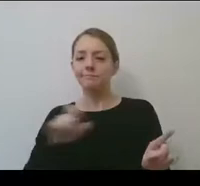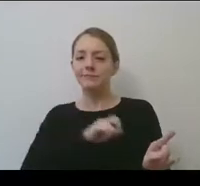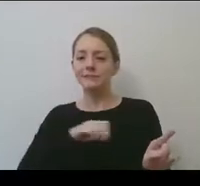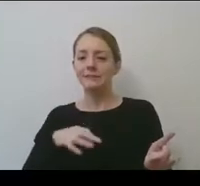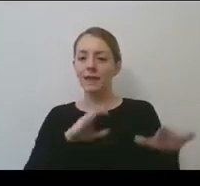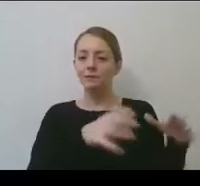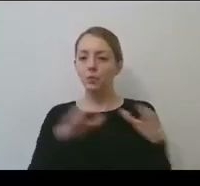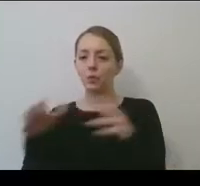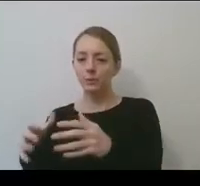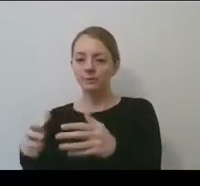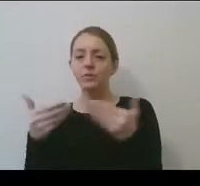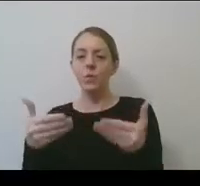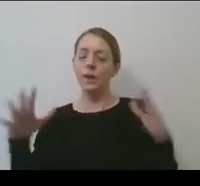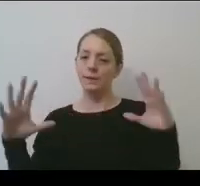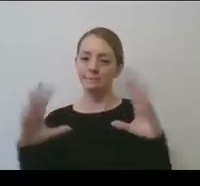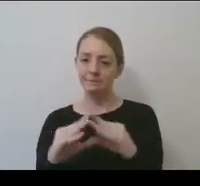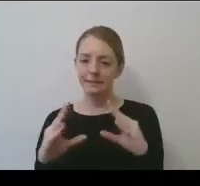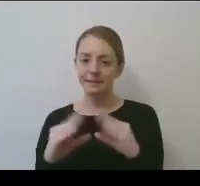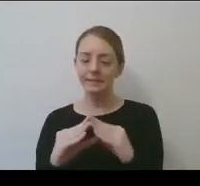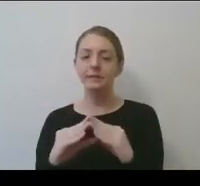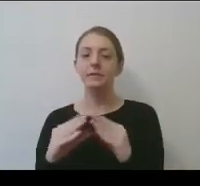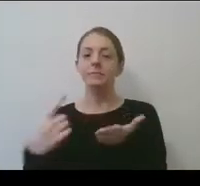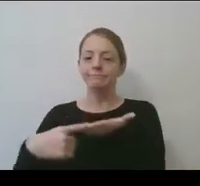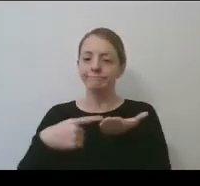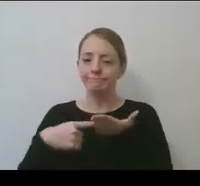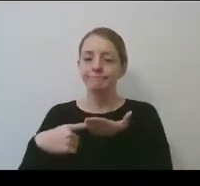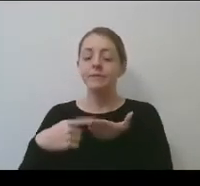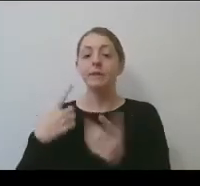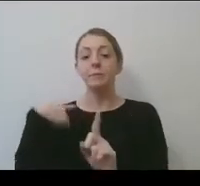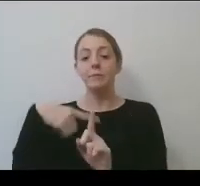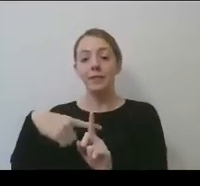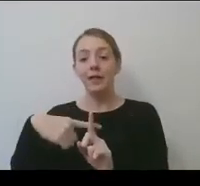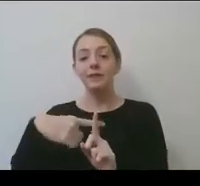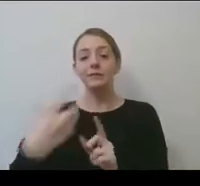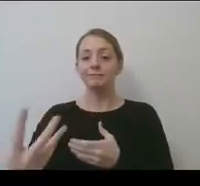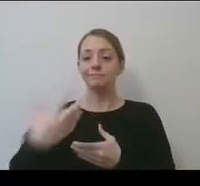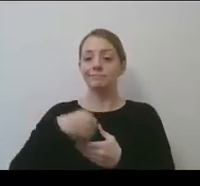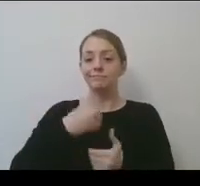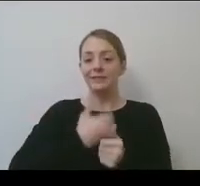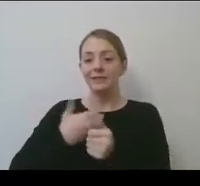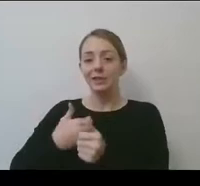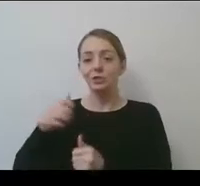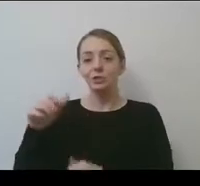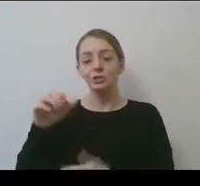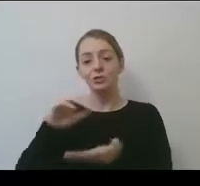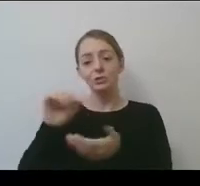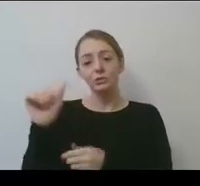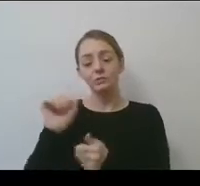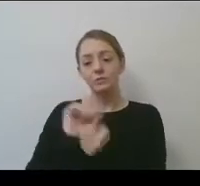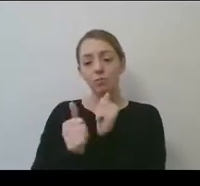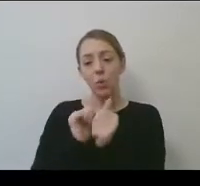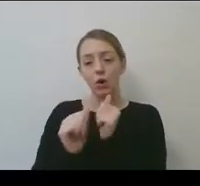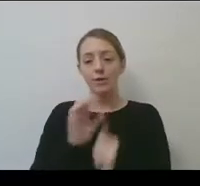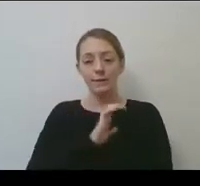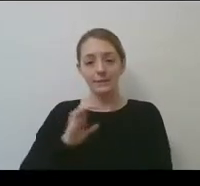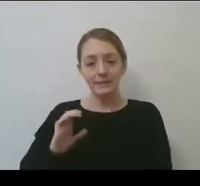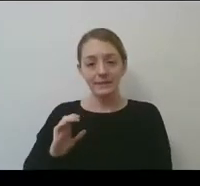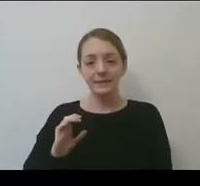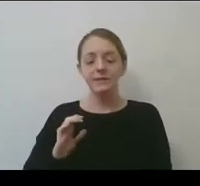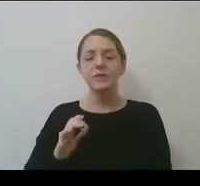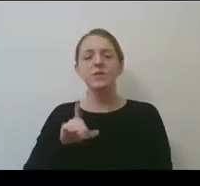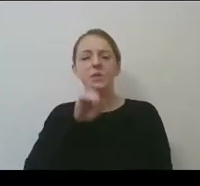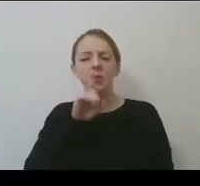and also to engage with each of the sport committees to do the same and make some comparisons based on those broad areas so that we could pick up,